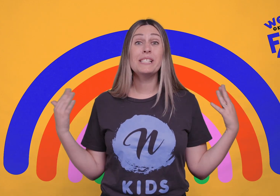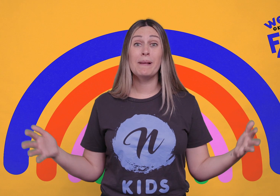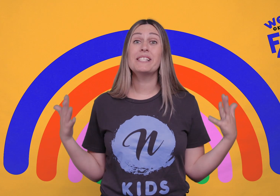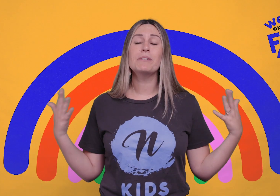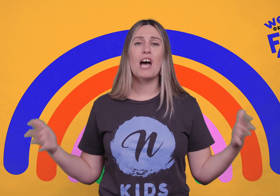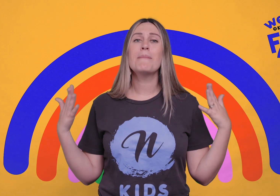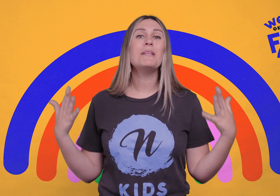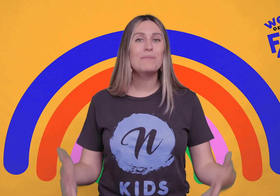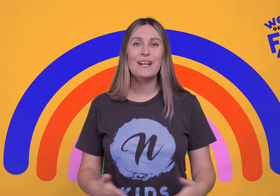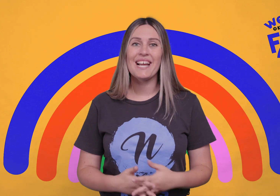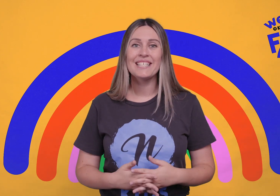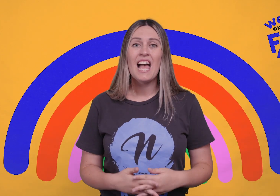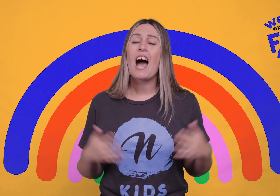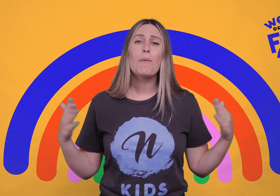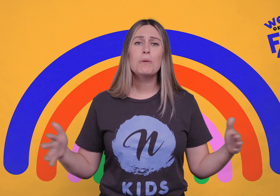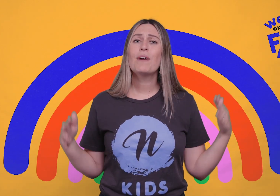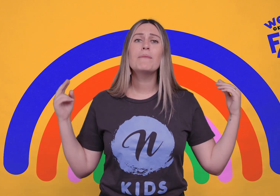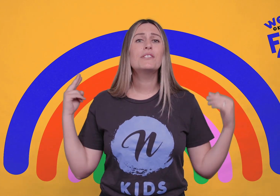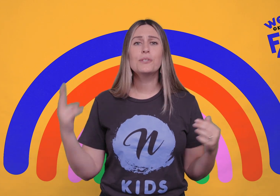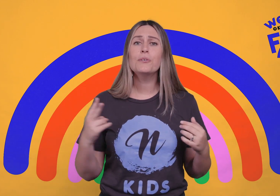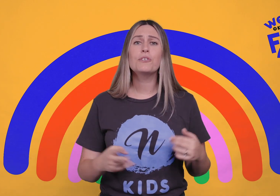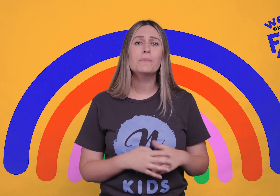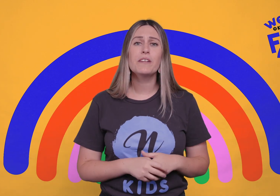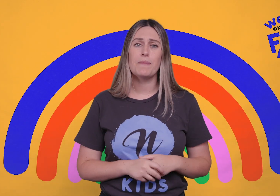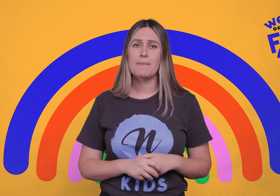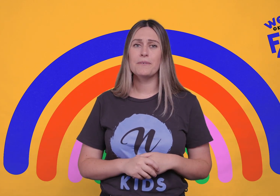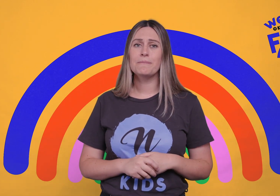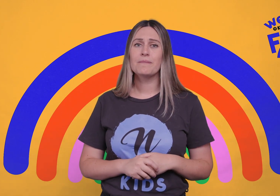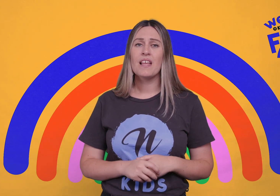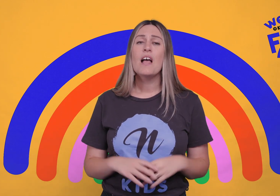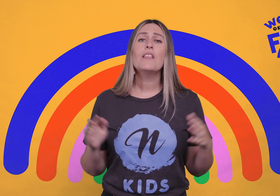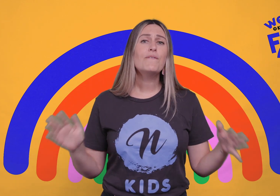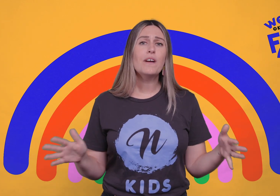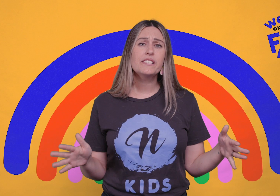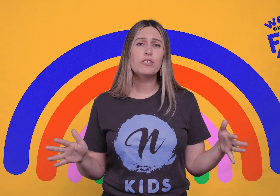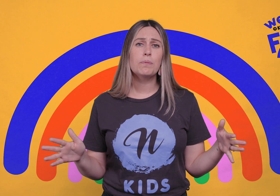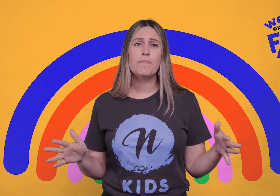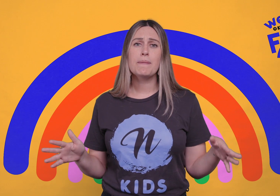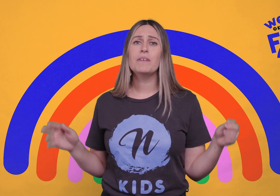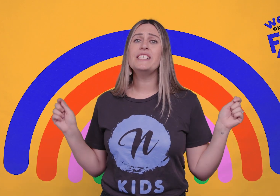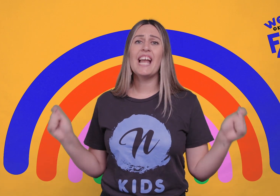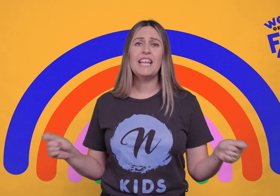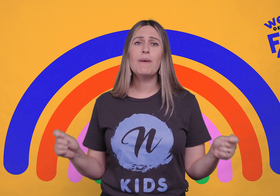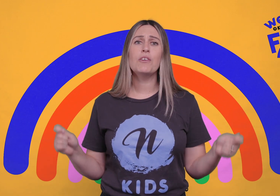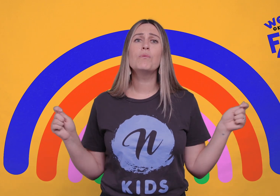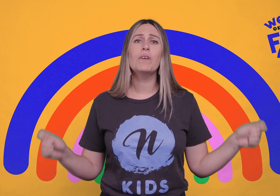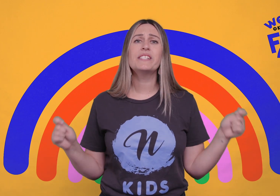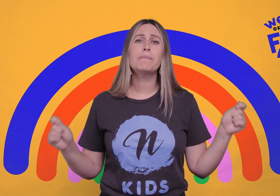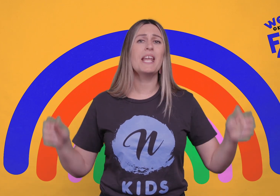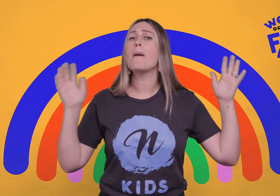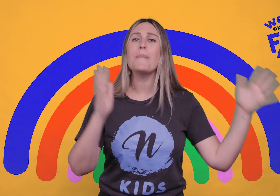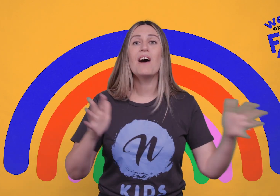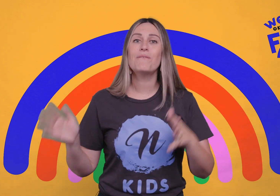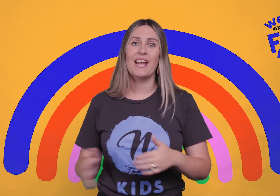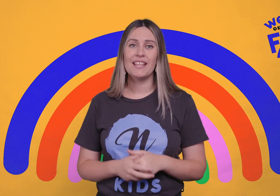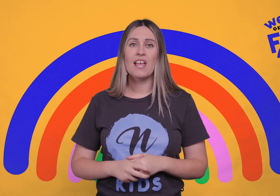I actually want to spend some time in prayer. I want to pray with two groups of people. The first group of people is anyone who wants